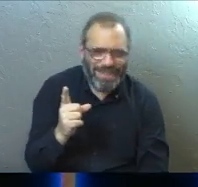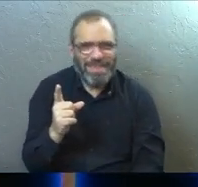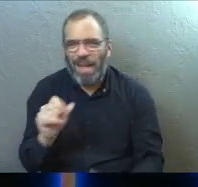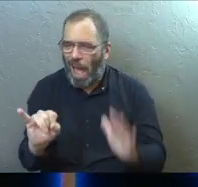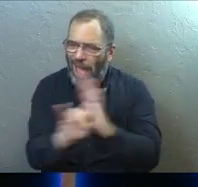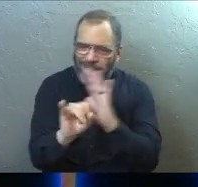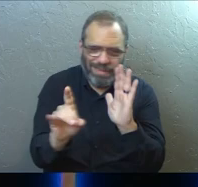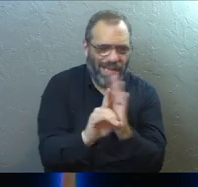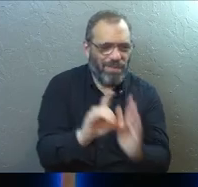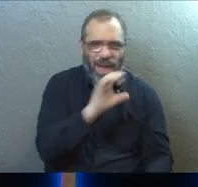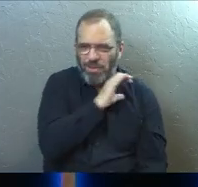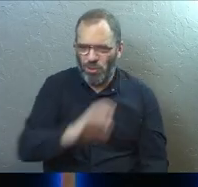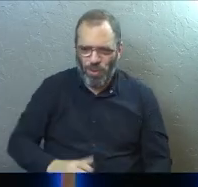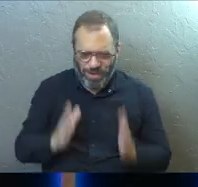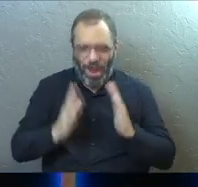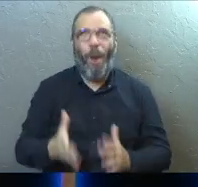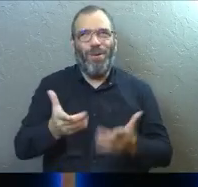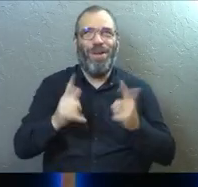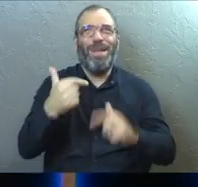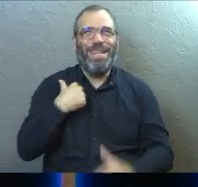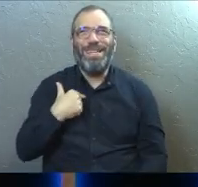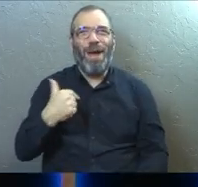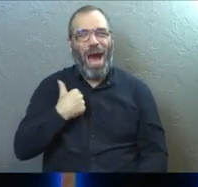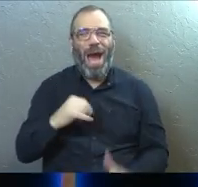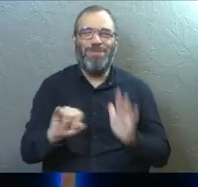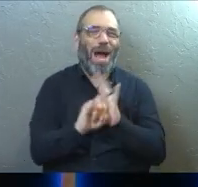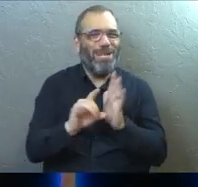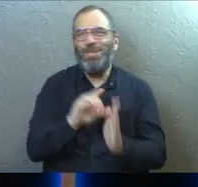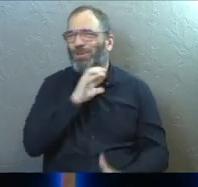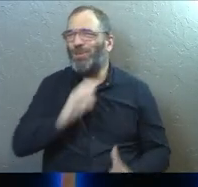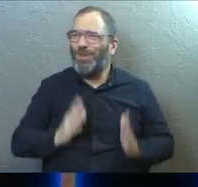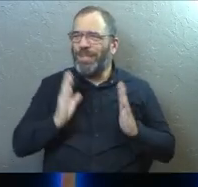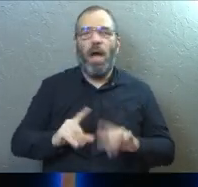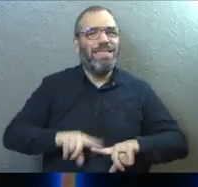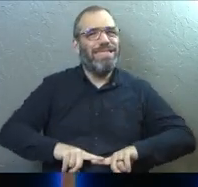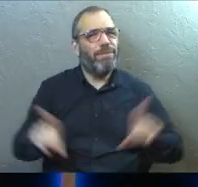Identifying as a Christian is not letting him. It's different.